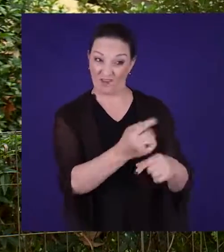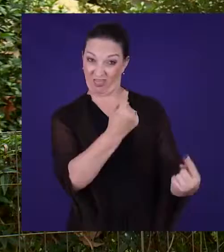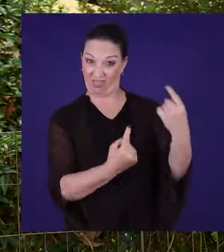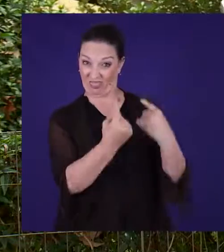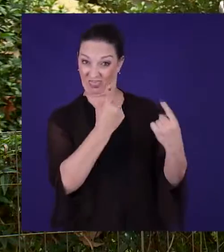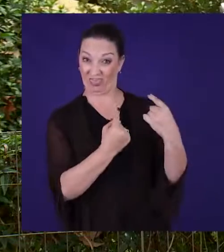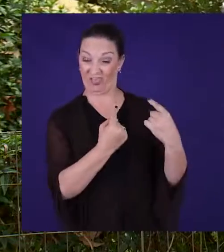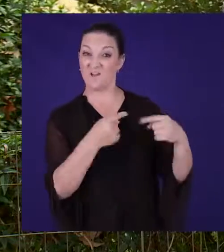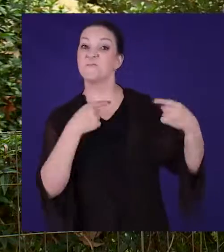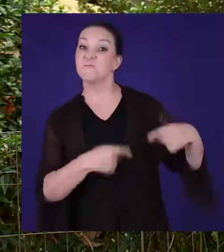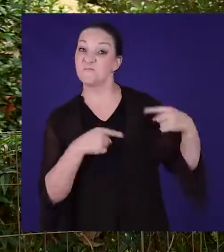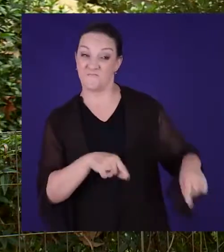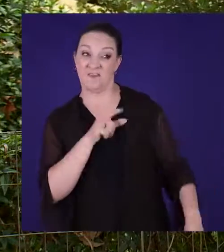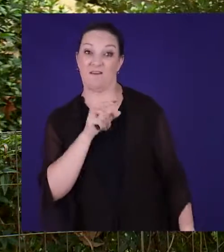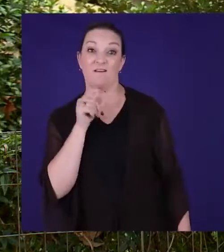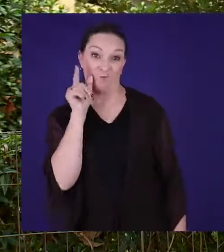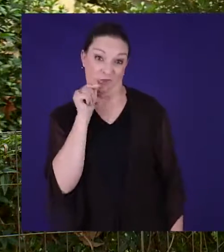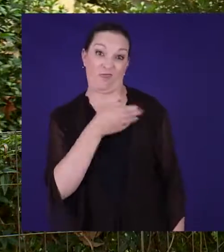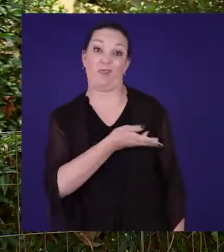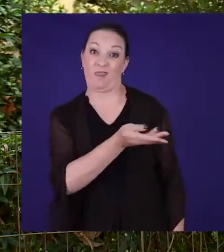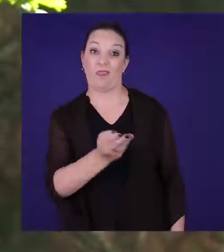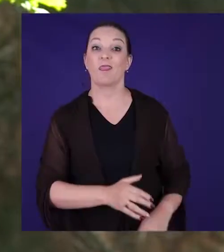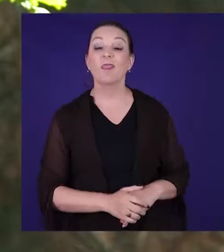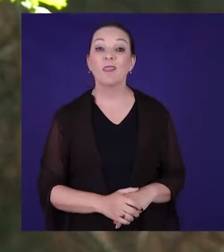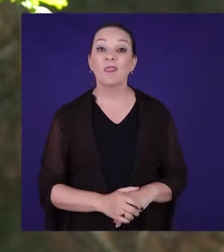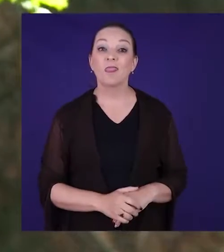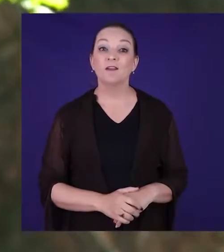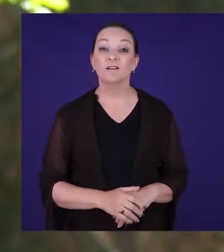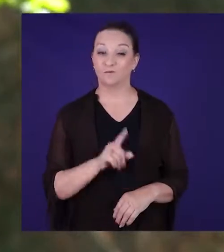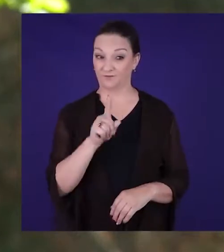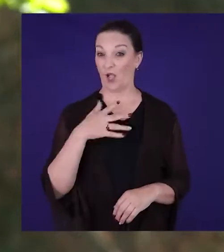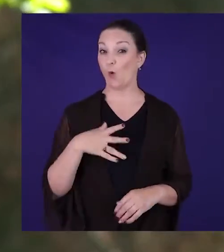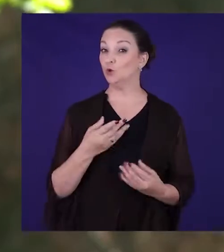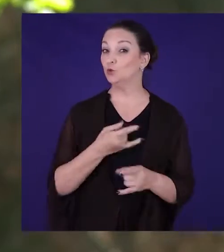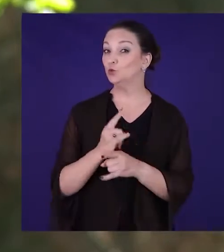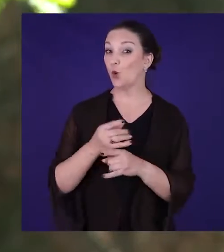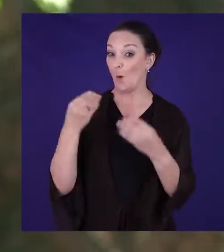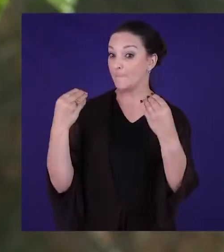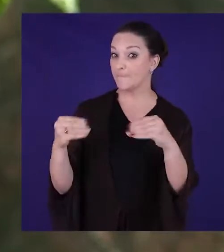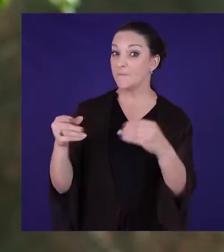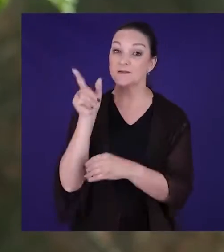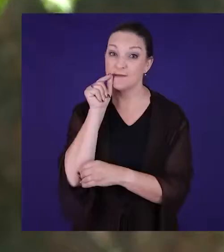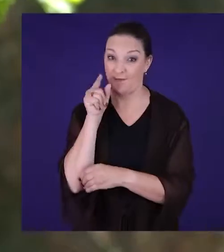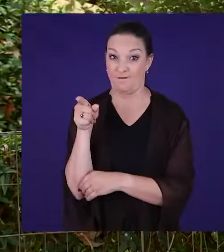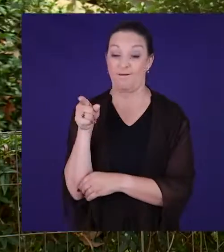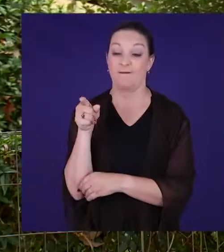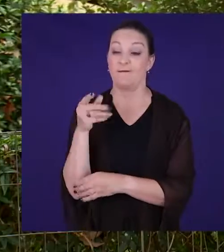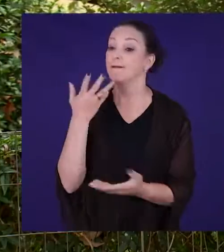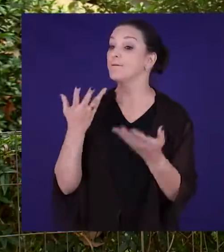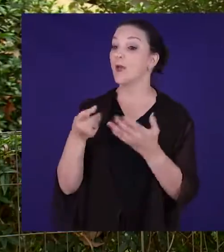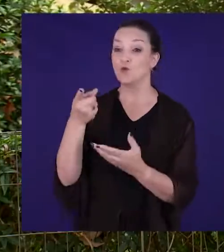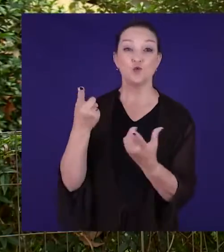fear of man is compelling you to do something you don't want to do I want to talk to businessmen that are doing things